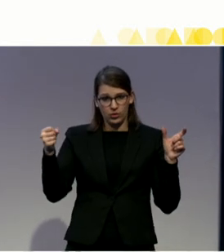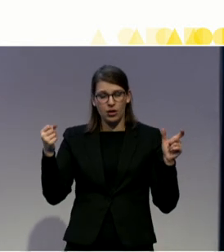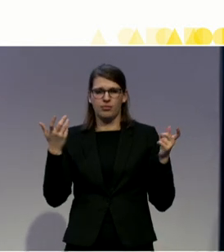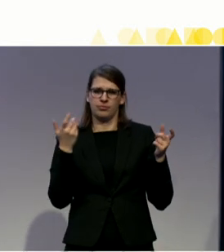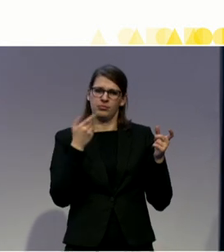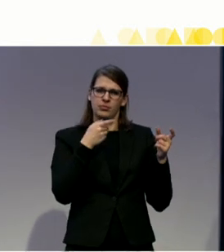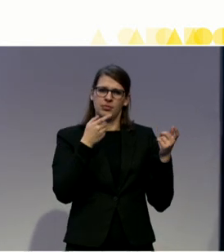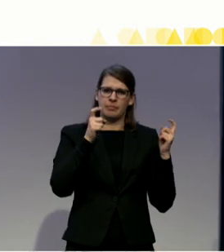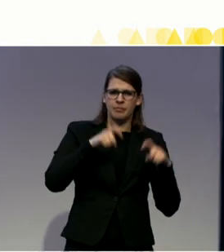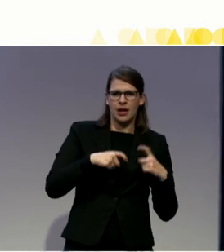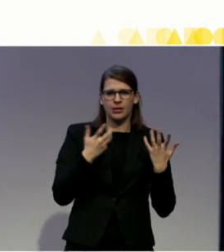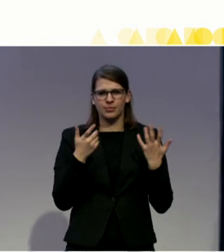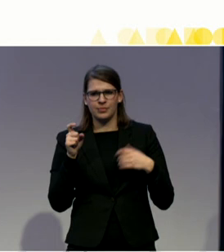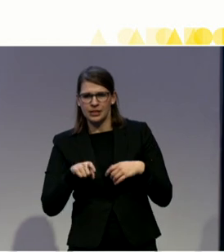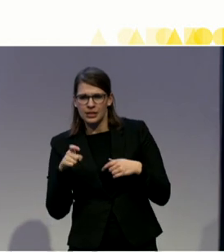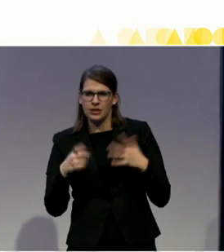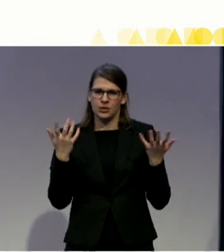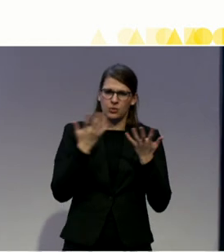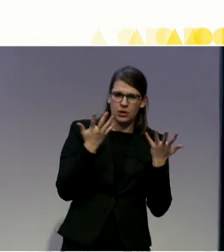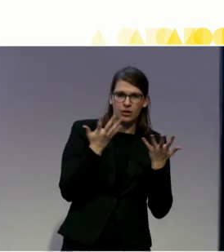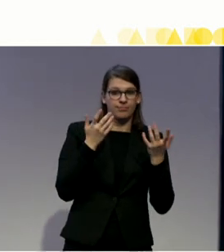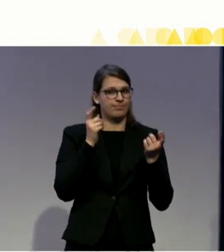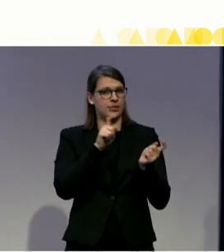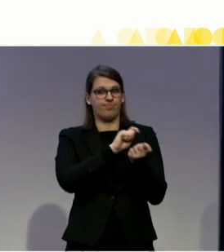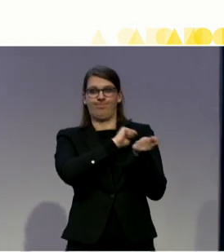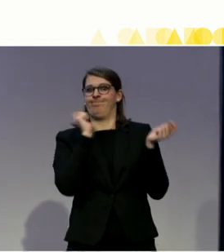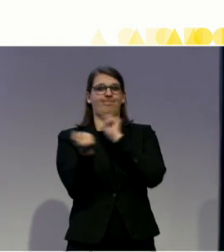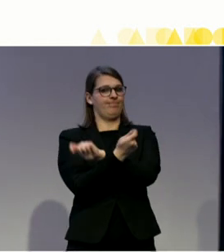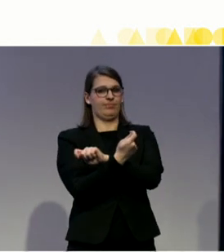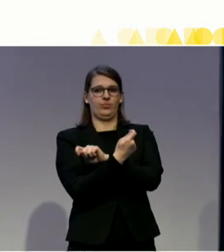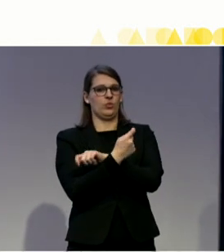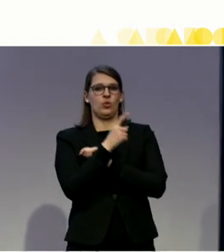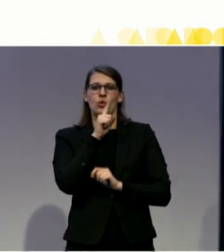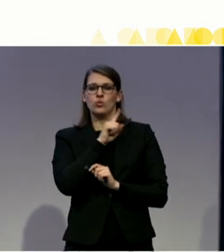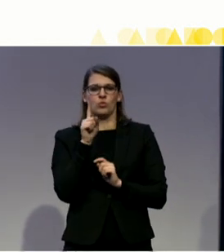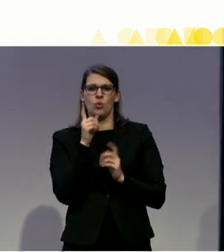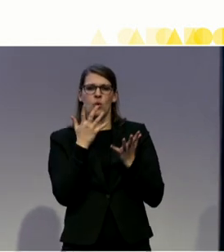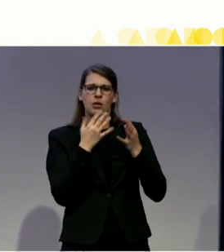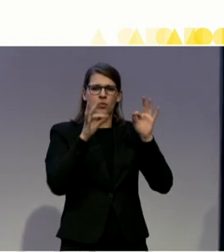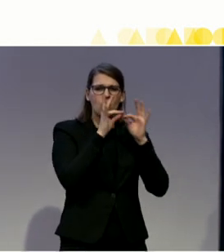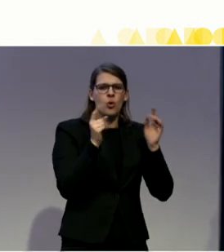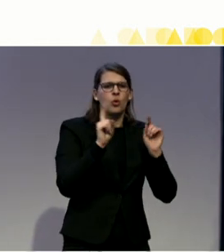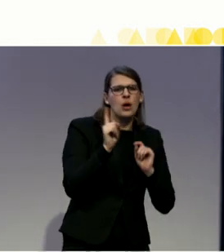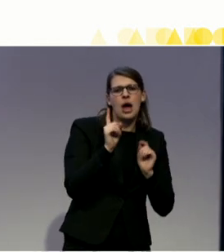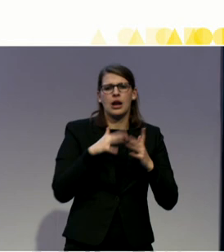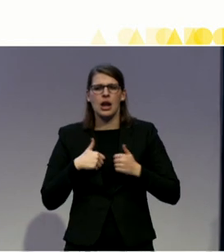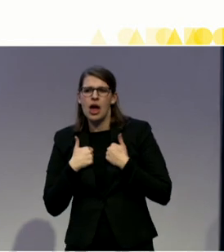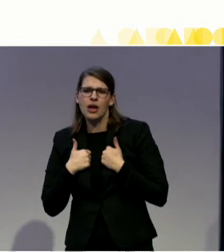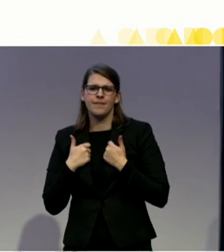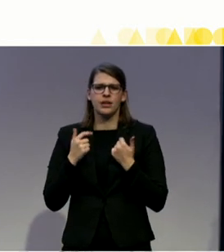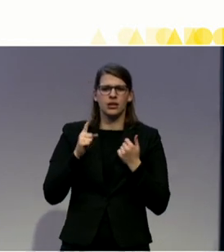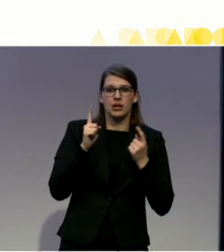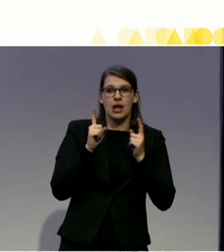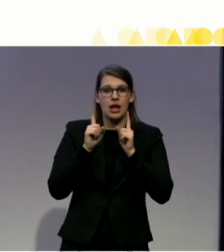just about where you live, but very much about how you live. And lastly, and less positively, we have to acknowledge